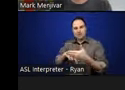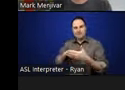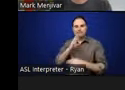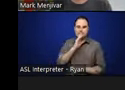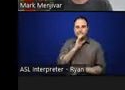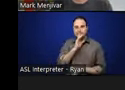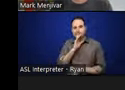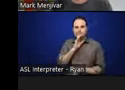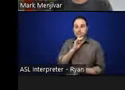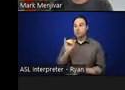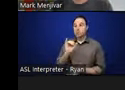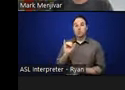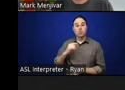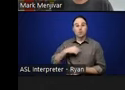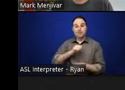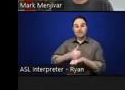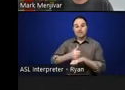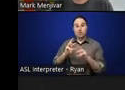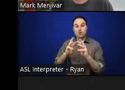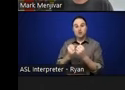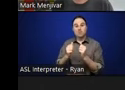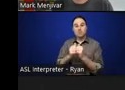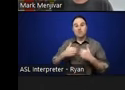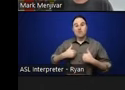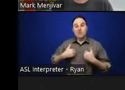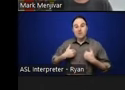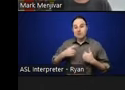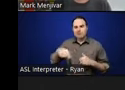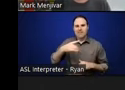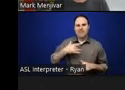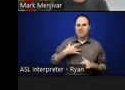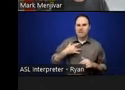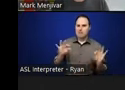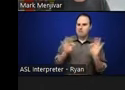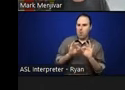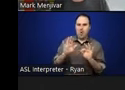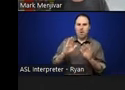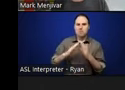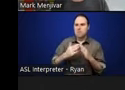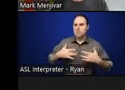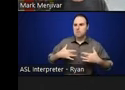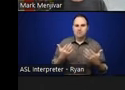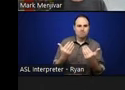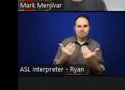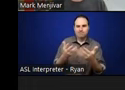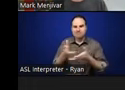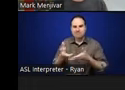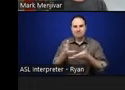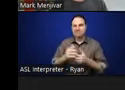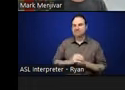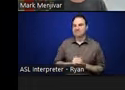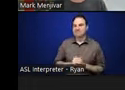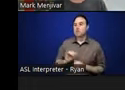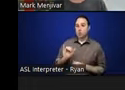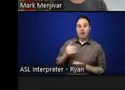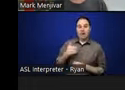what was meaningful to them in their community. And it was played out on it. And then there was this, it was hard history as well in the community, but